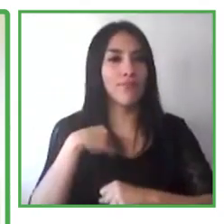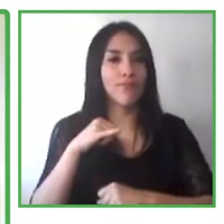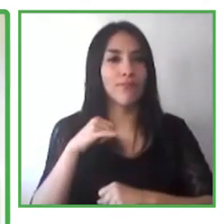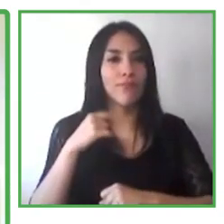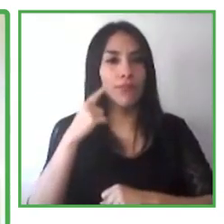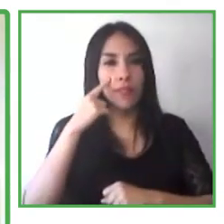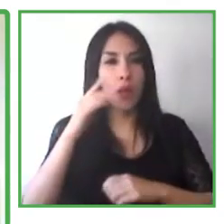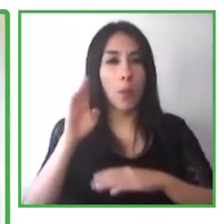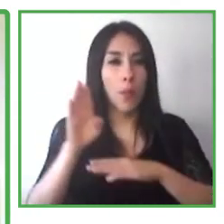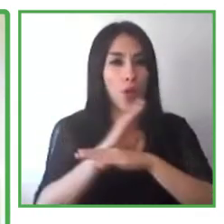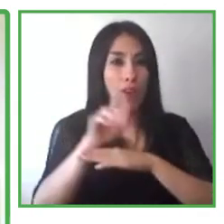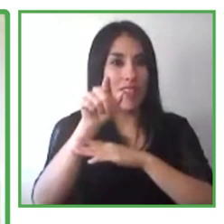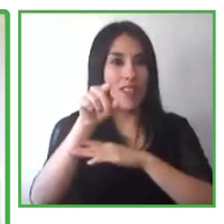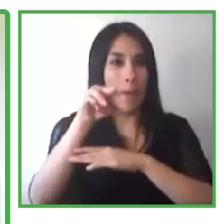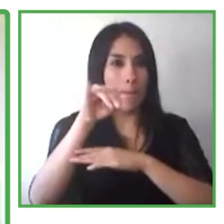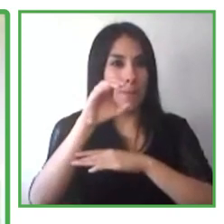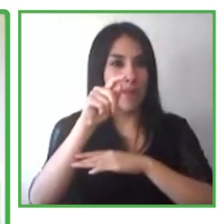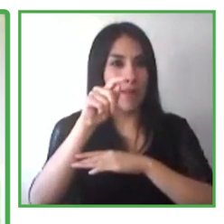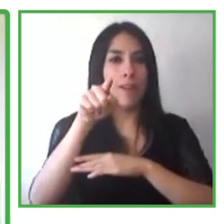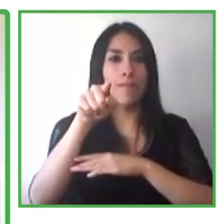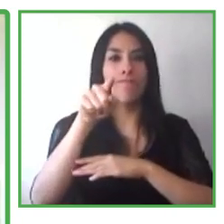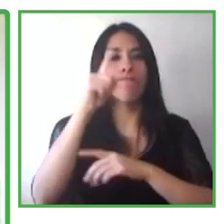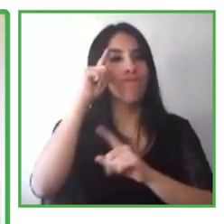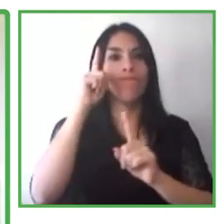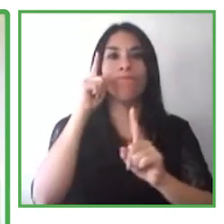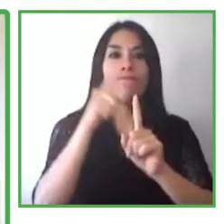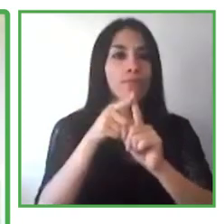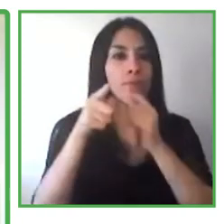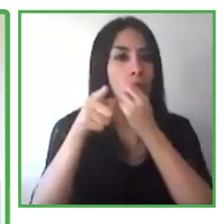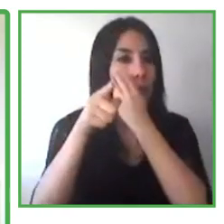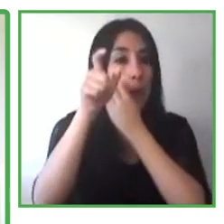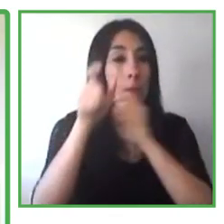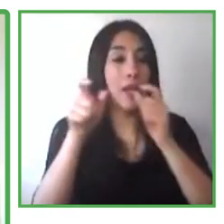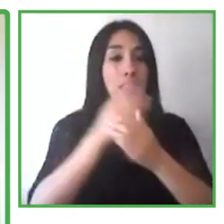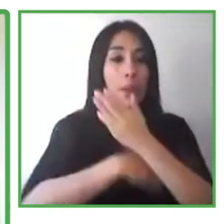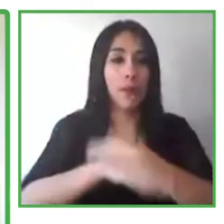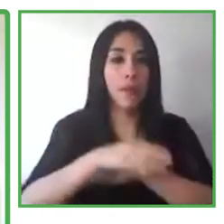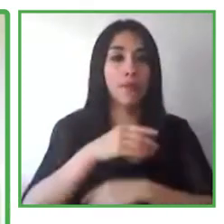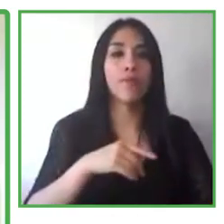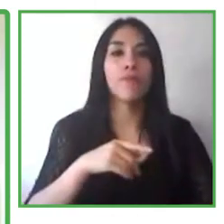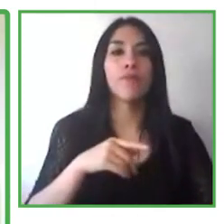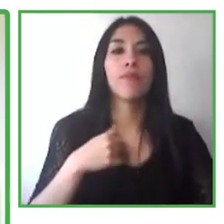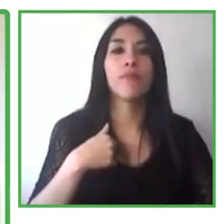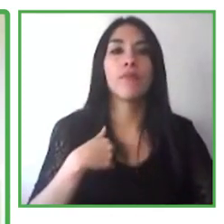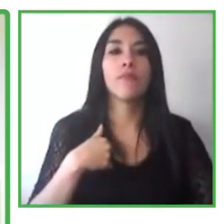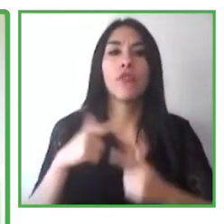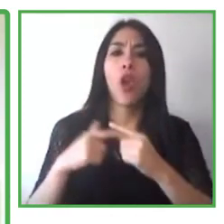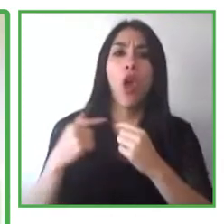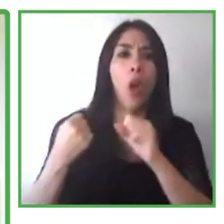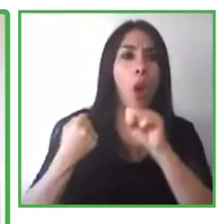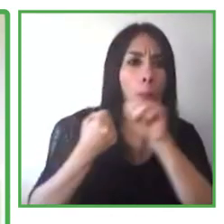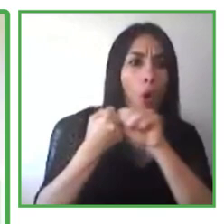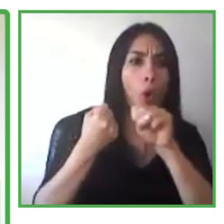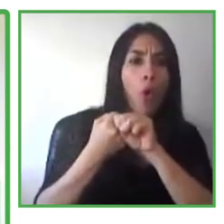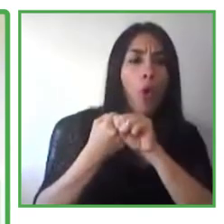company culture better. And these talents have really never been so apparent as we all